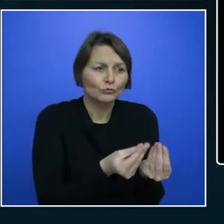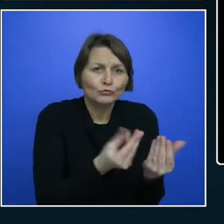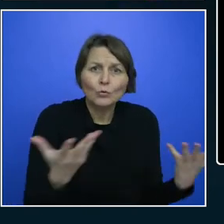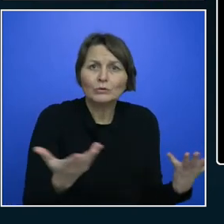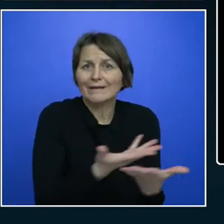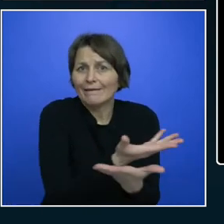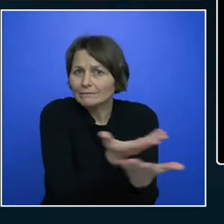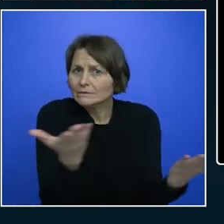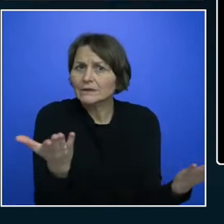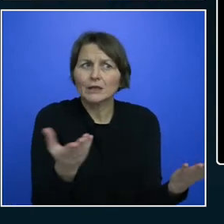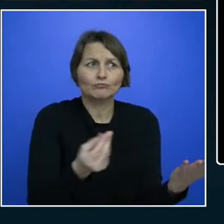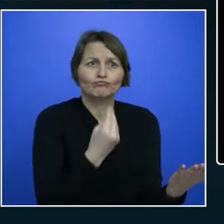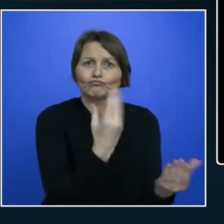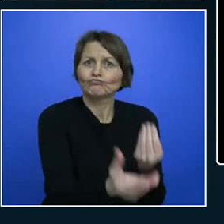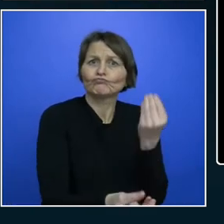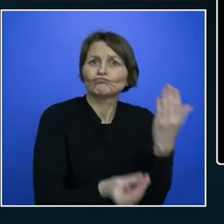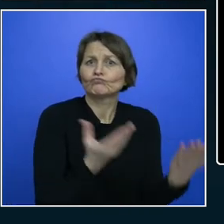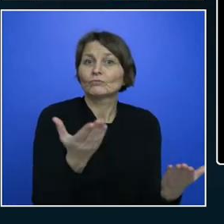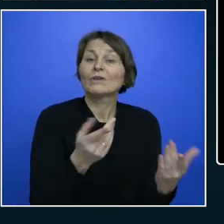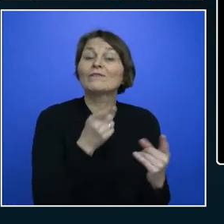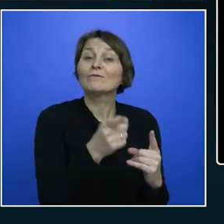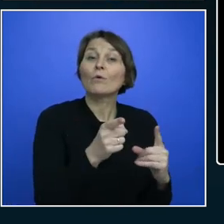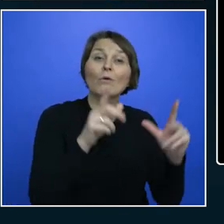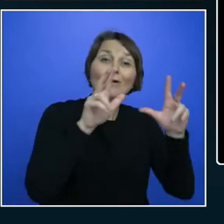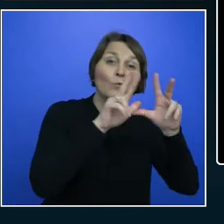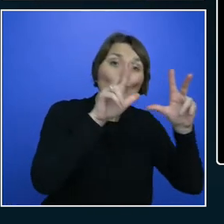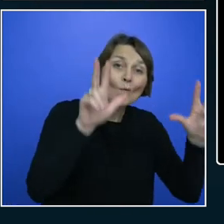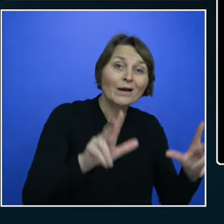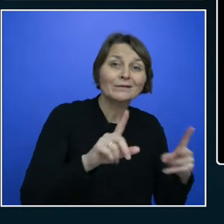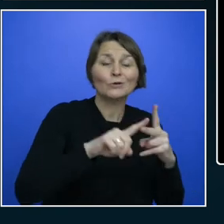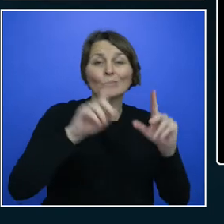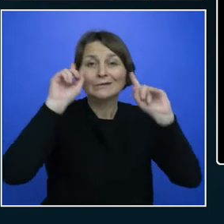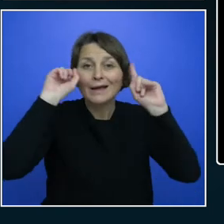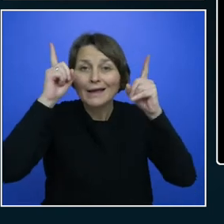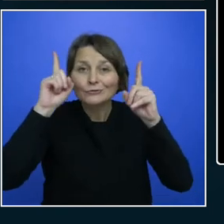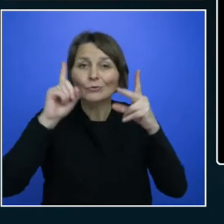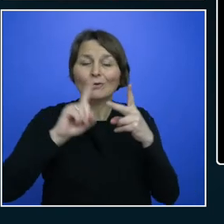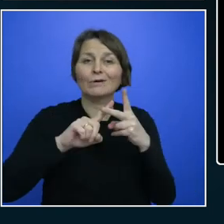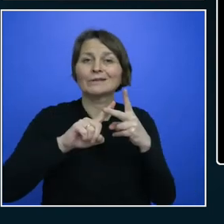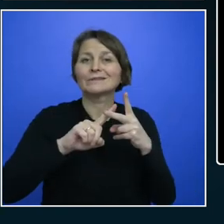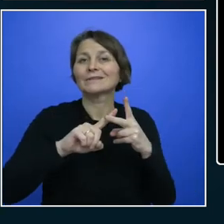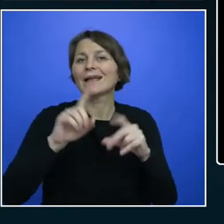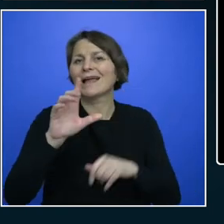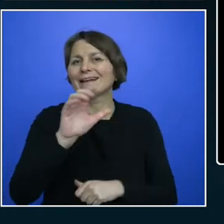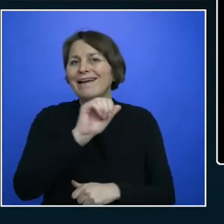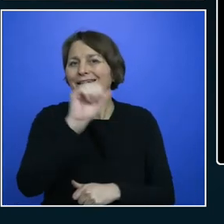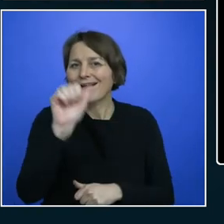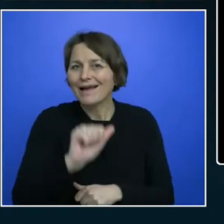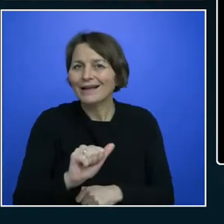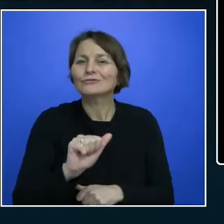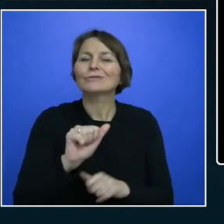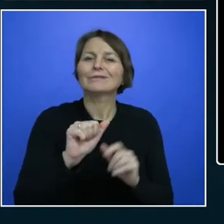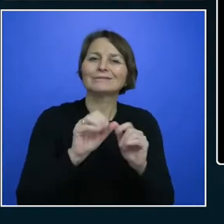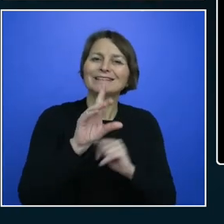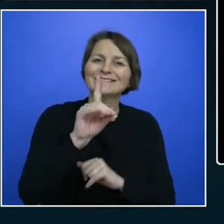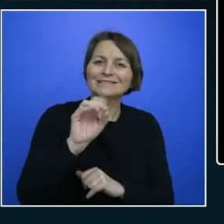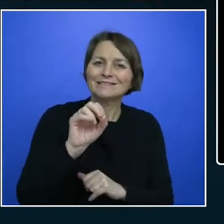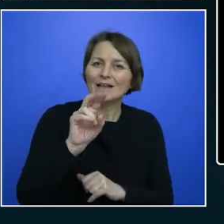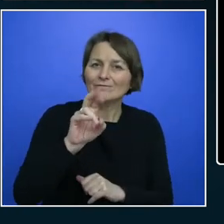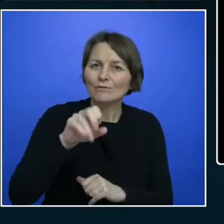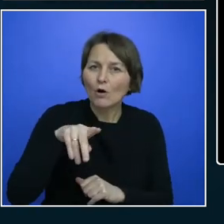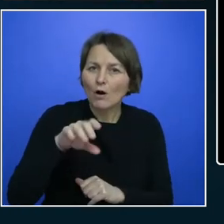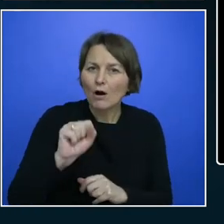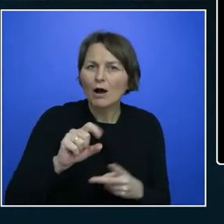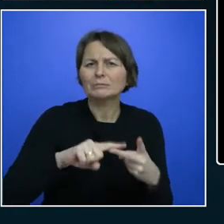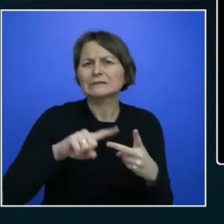for Windows, Android, CICD, and for Azure DevOps and GitHub Actions. You can get them all in accessibilityinsights